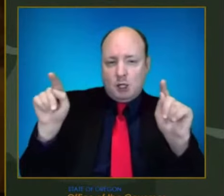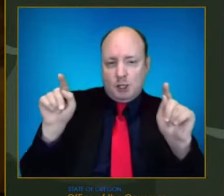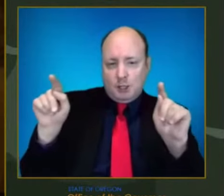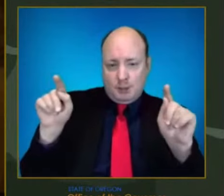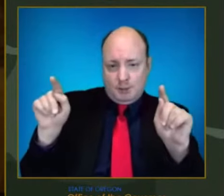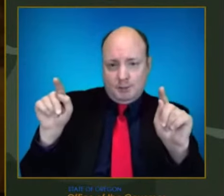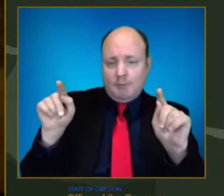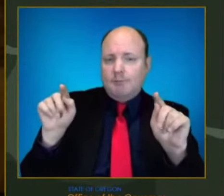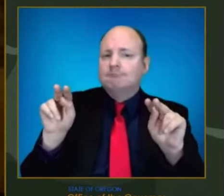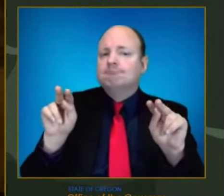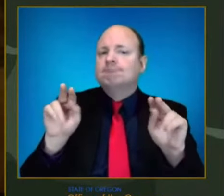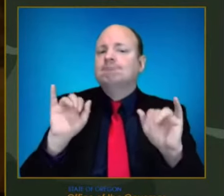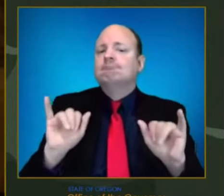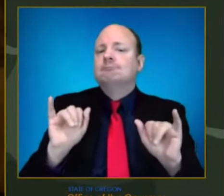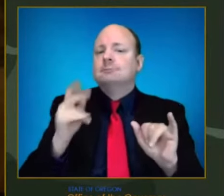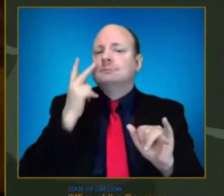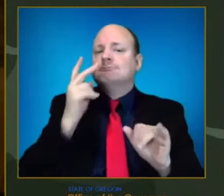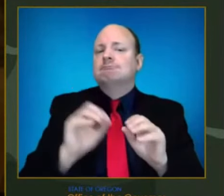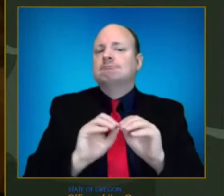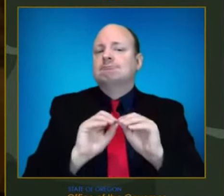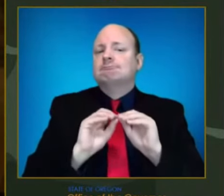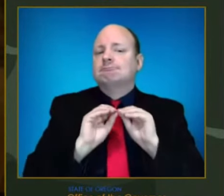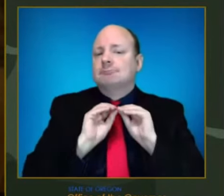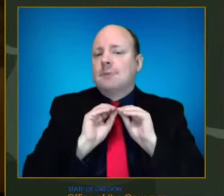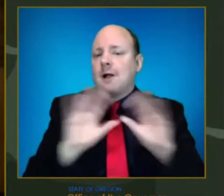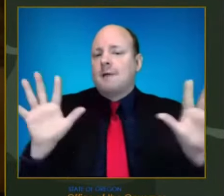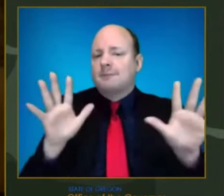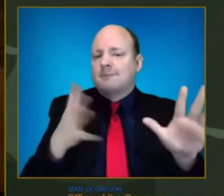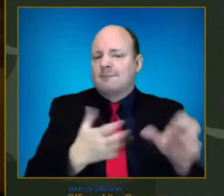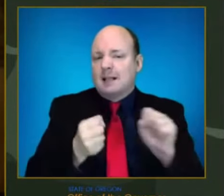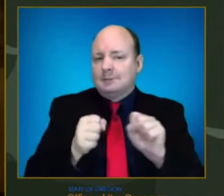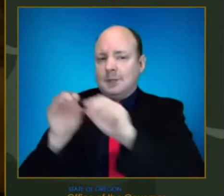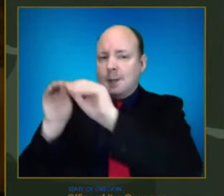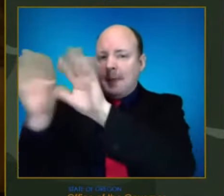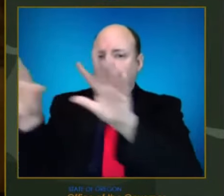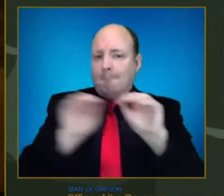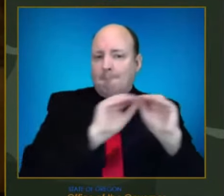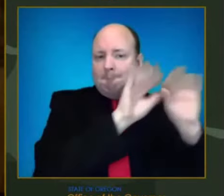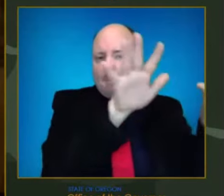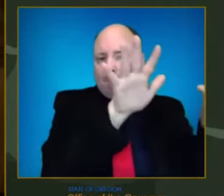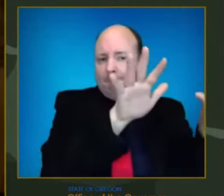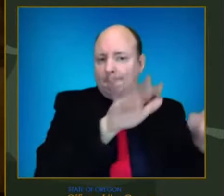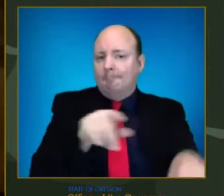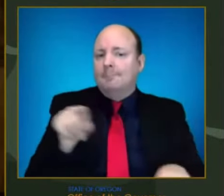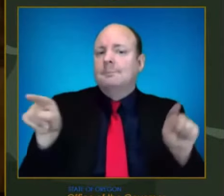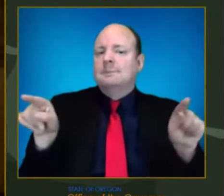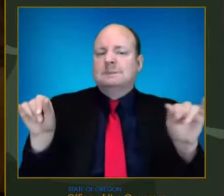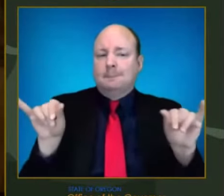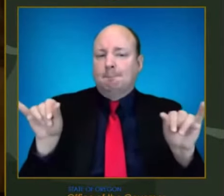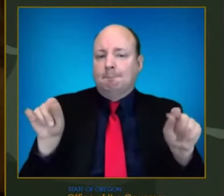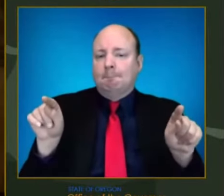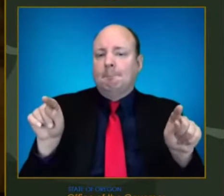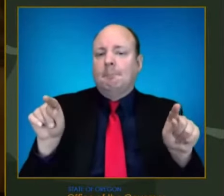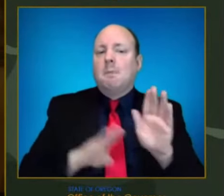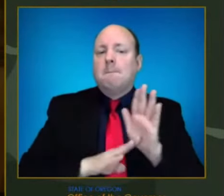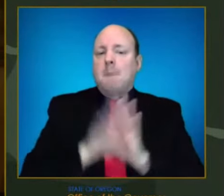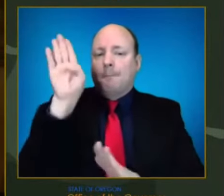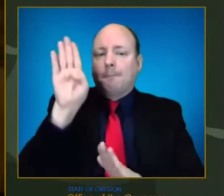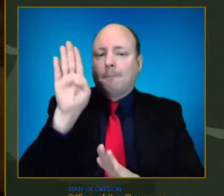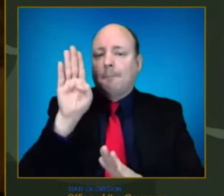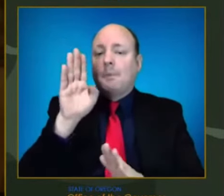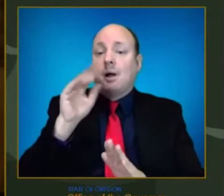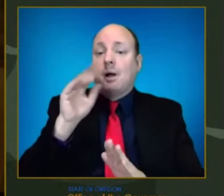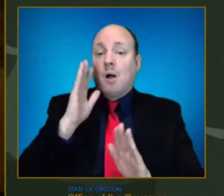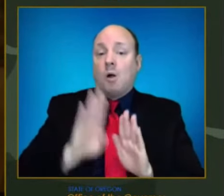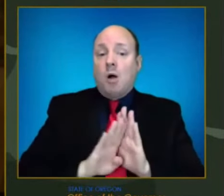in there previously. so therefore you can see both higher, it happens sooner and the peak is higher because the hospitalization rate